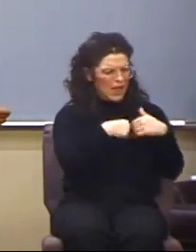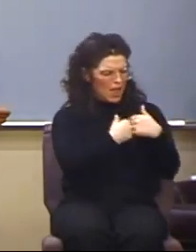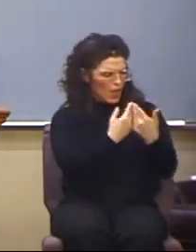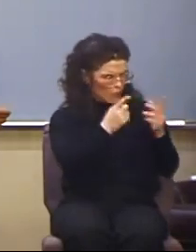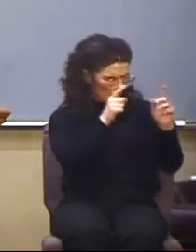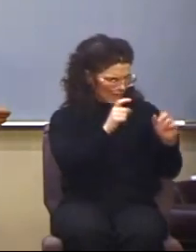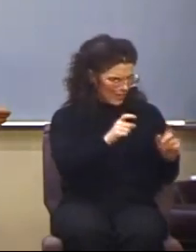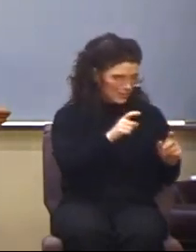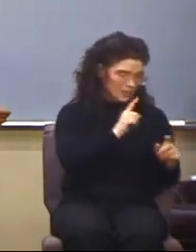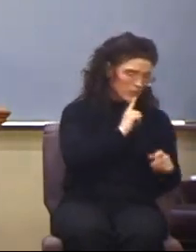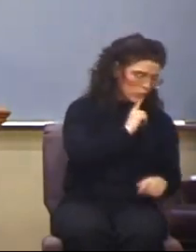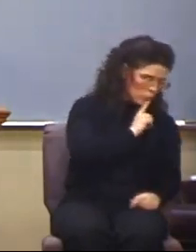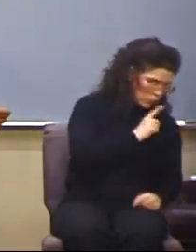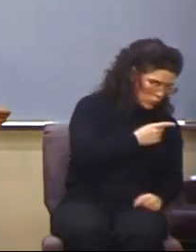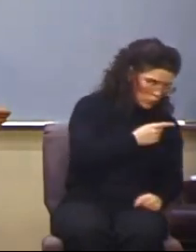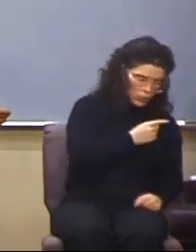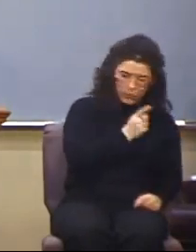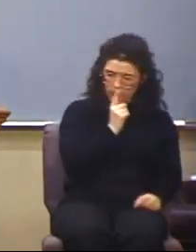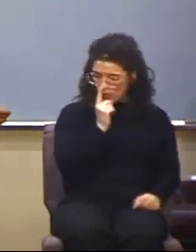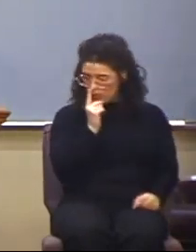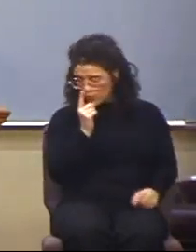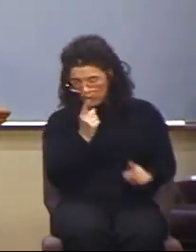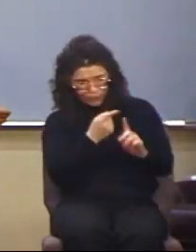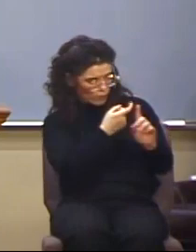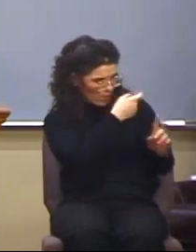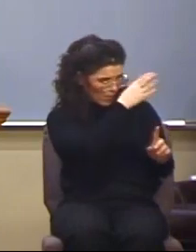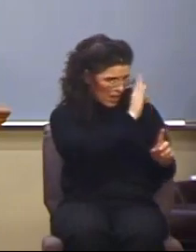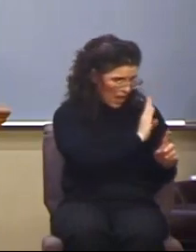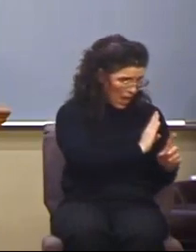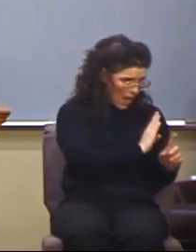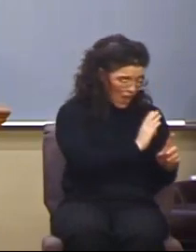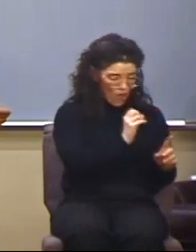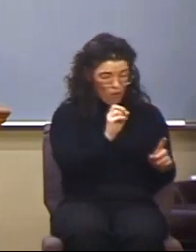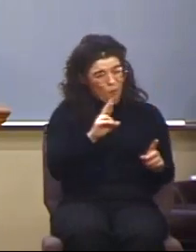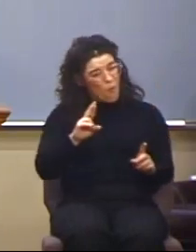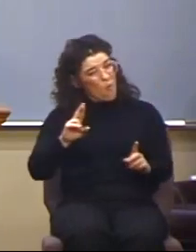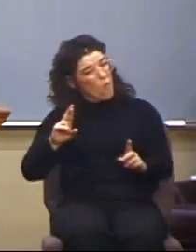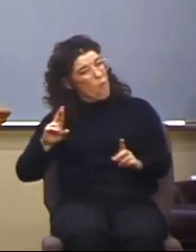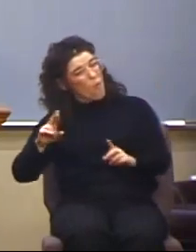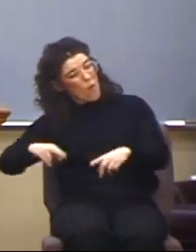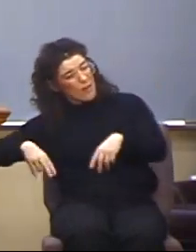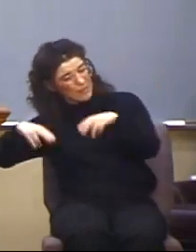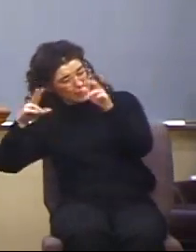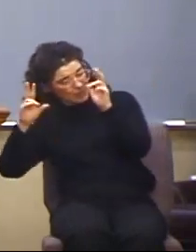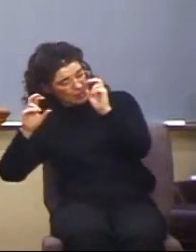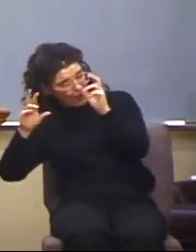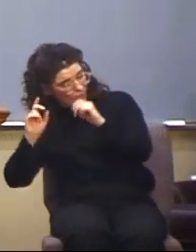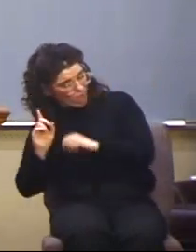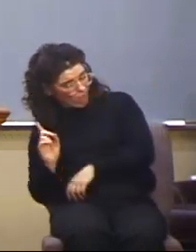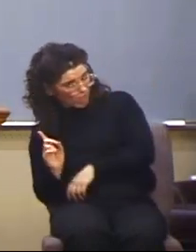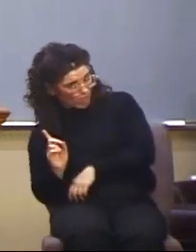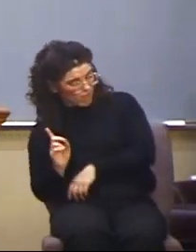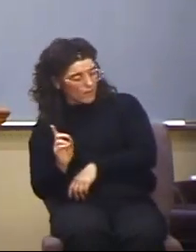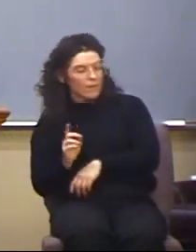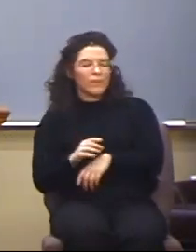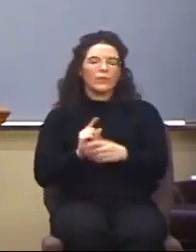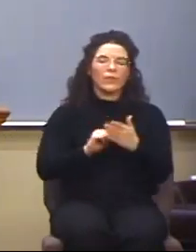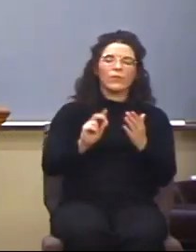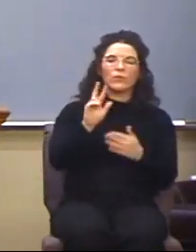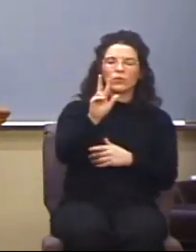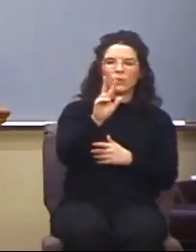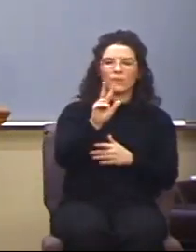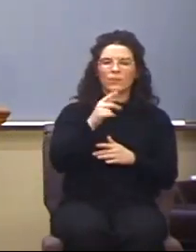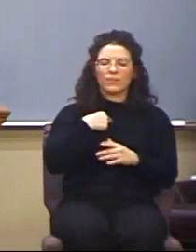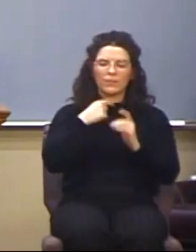God or is it something else? Verse 3, Wherefore I give you to understand that no